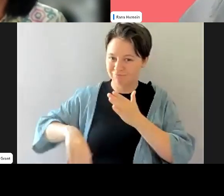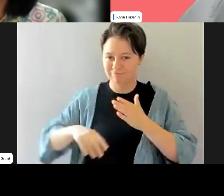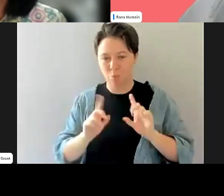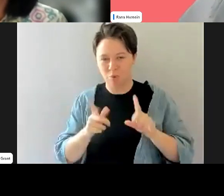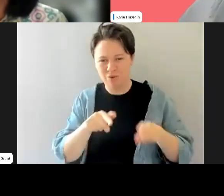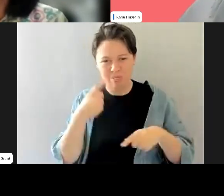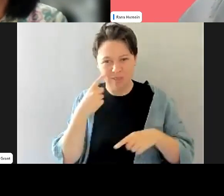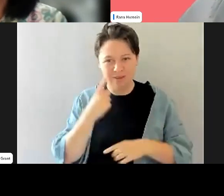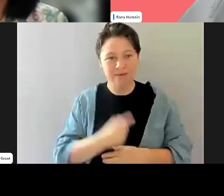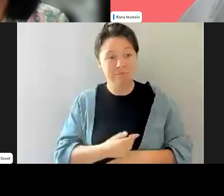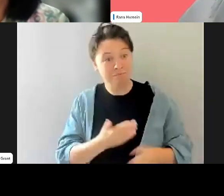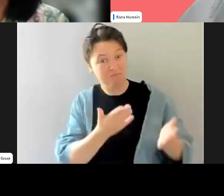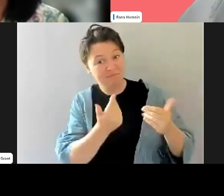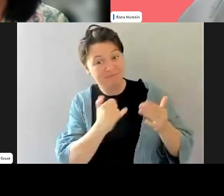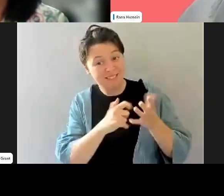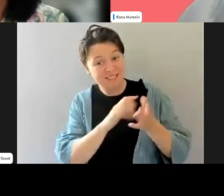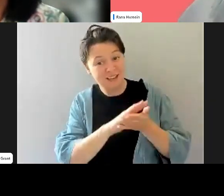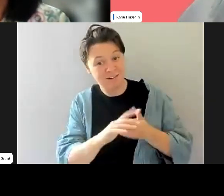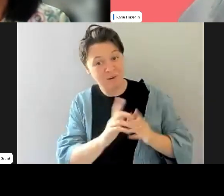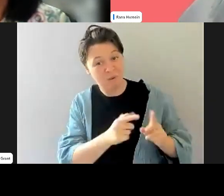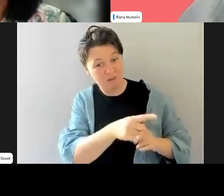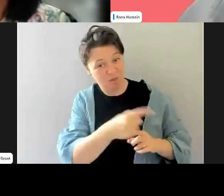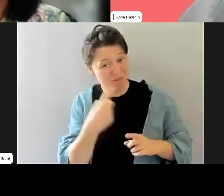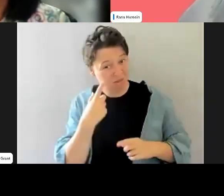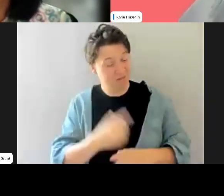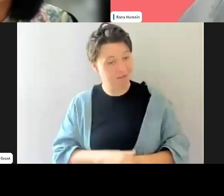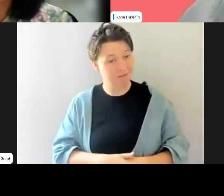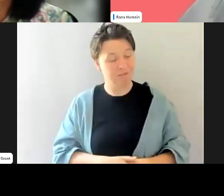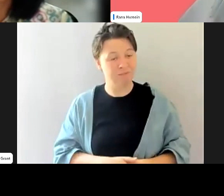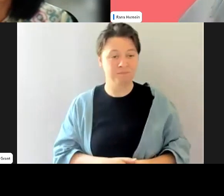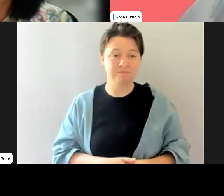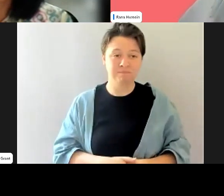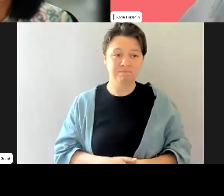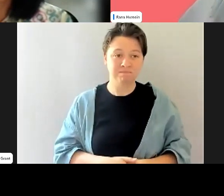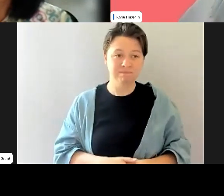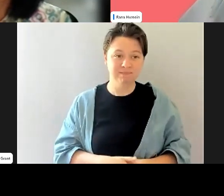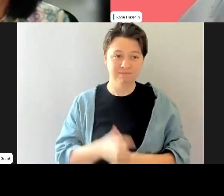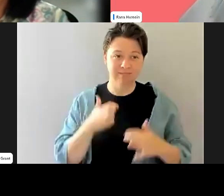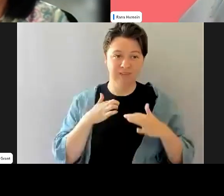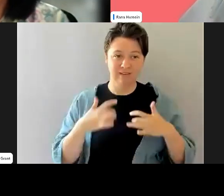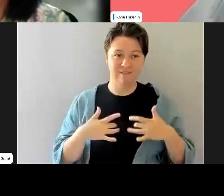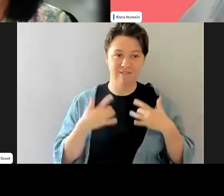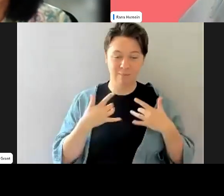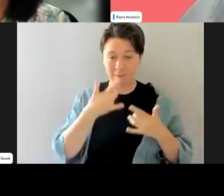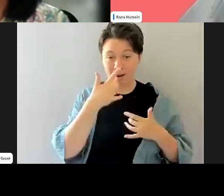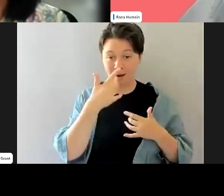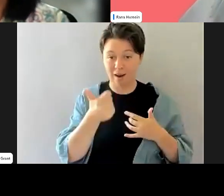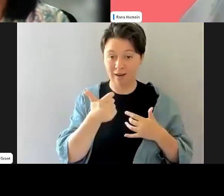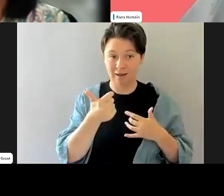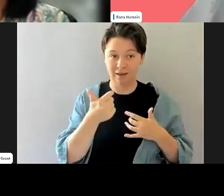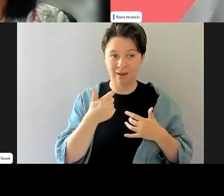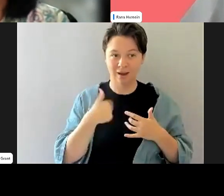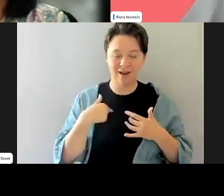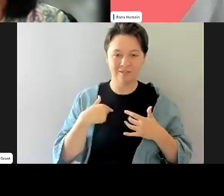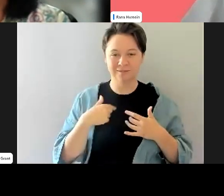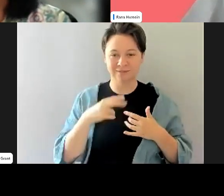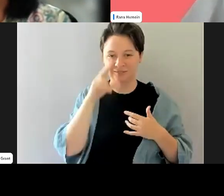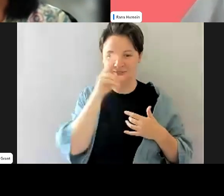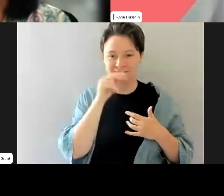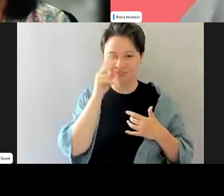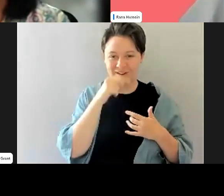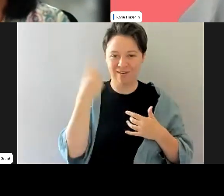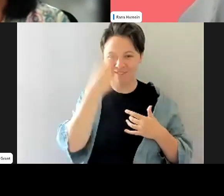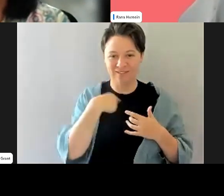you would say to that, Sarah. Uh, well, uh, I'm, I feel like I'm a little bit lucky. I've got a little bit of a baby face. I am turning